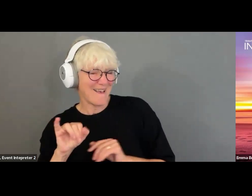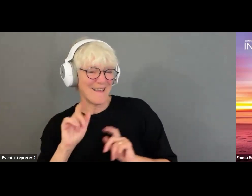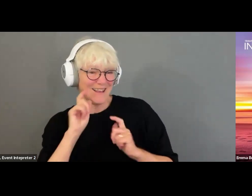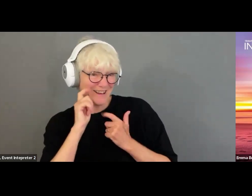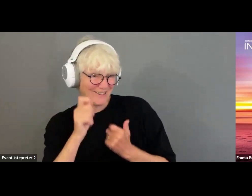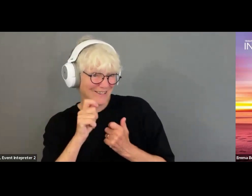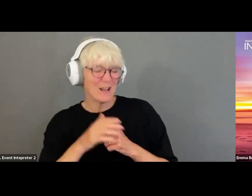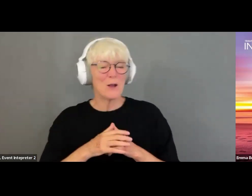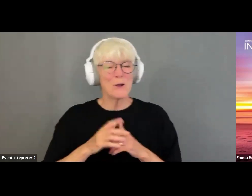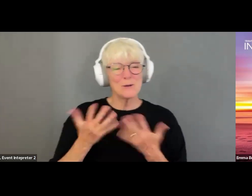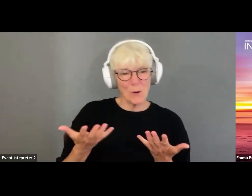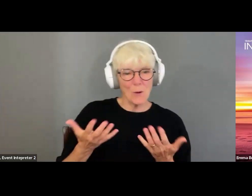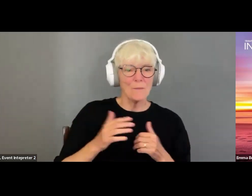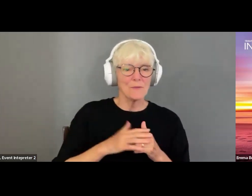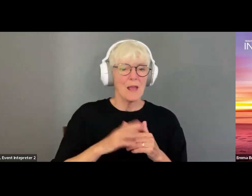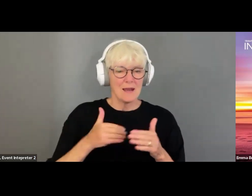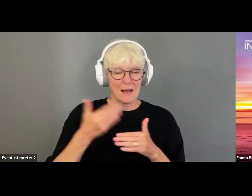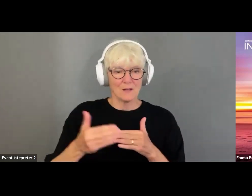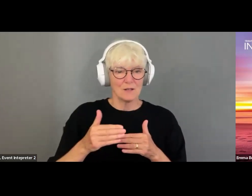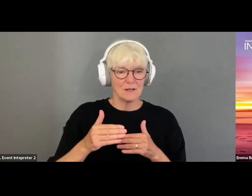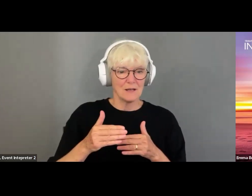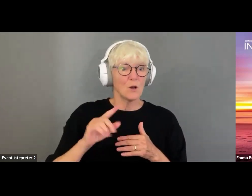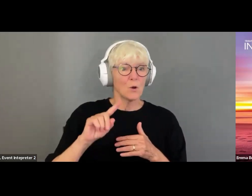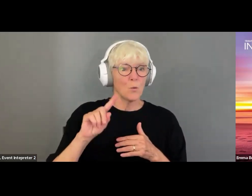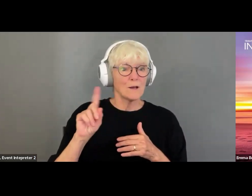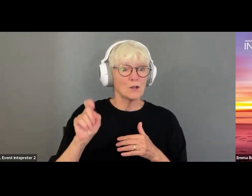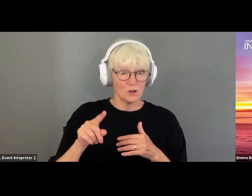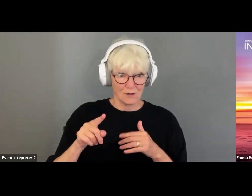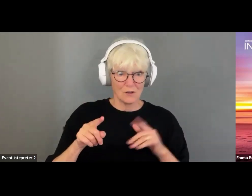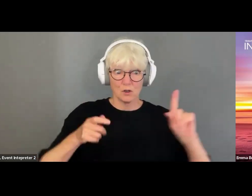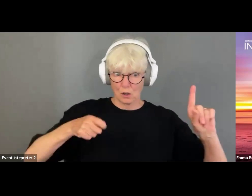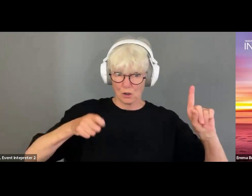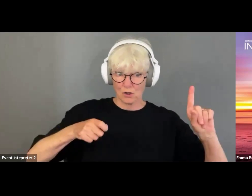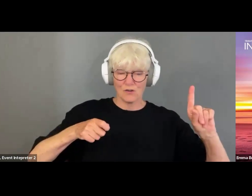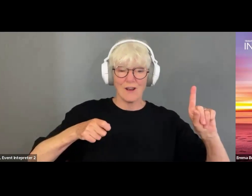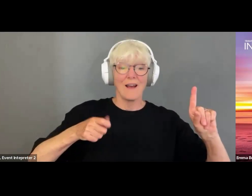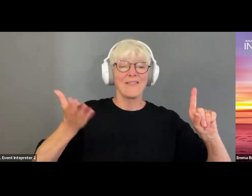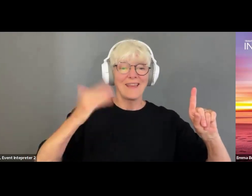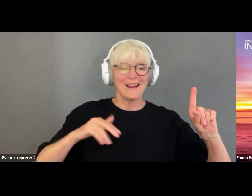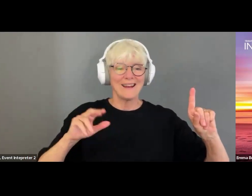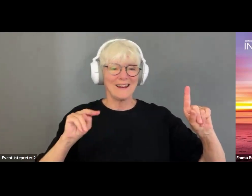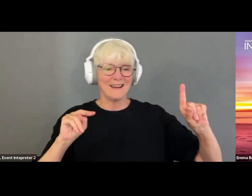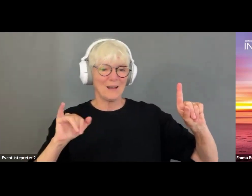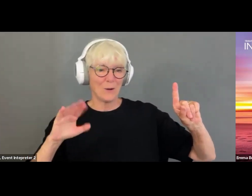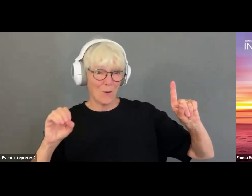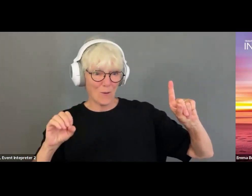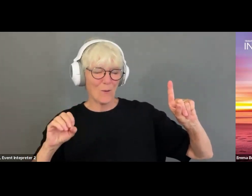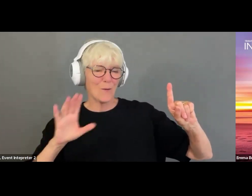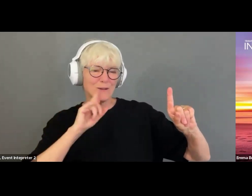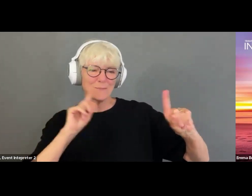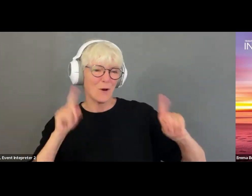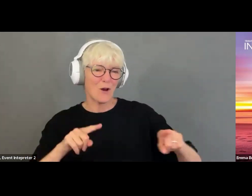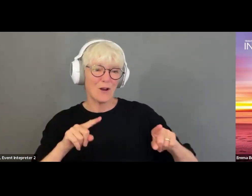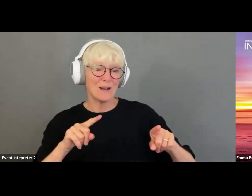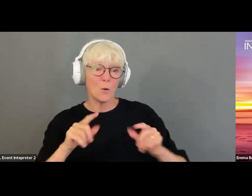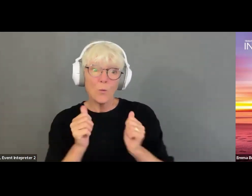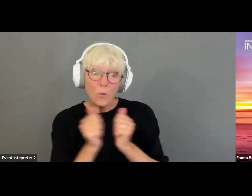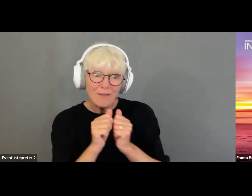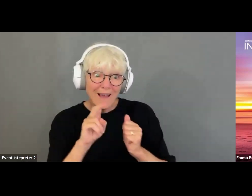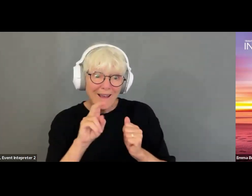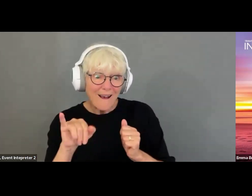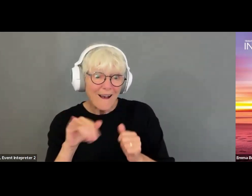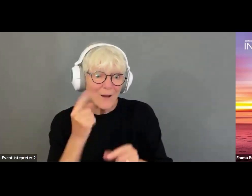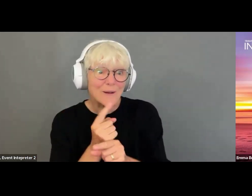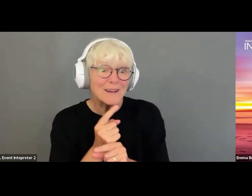is we'll go ahead and take the next judge's question and then Nico will respond using AI. Do I have that right?